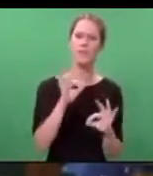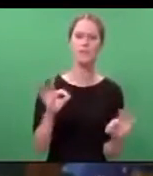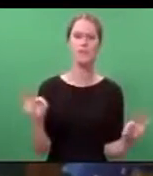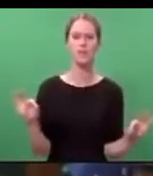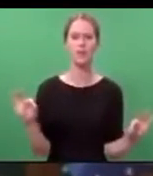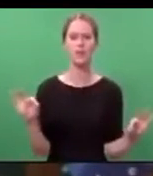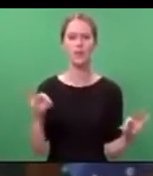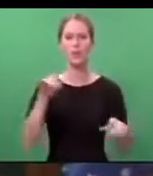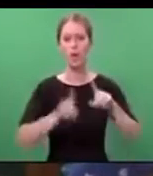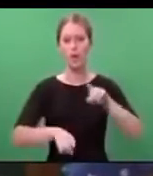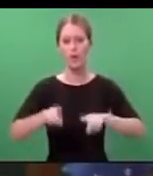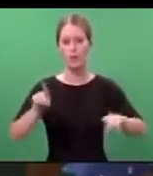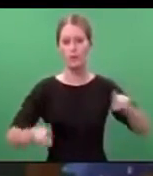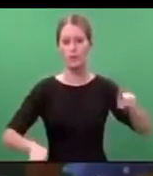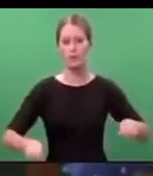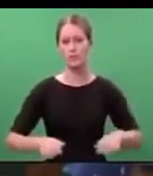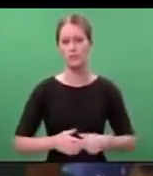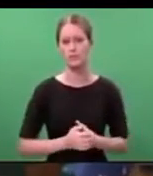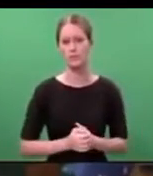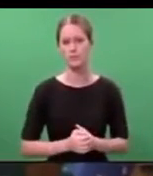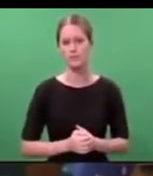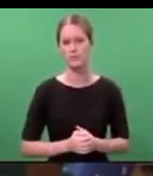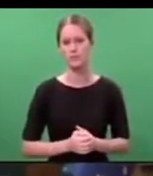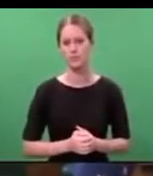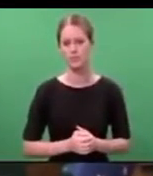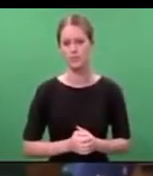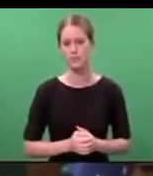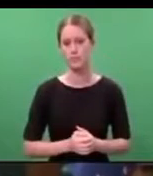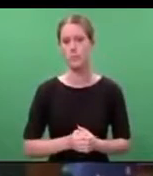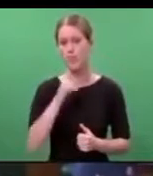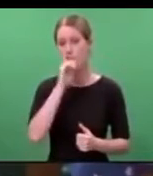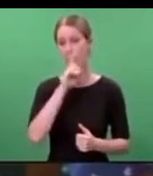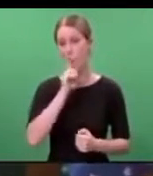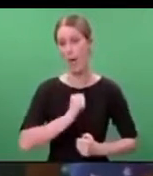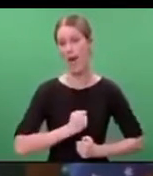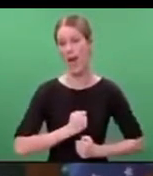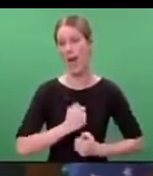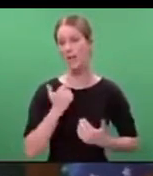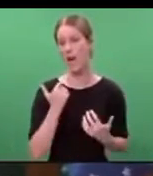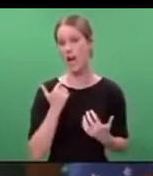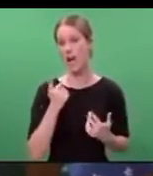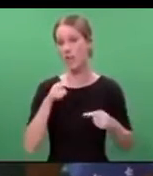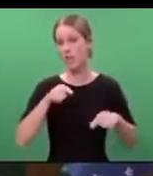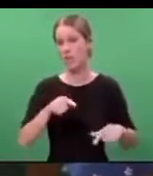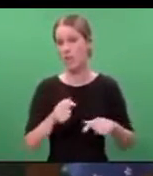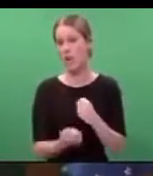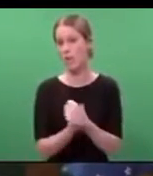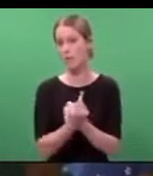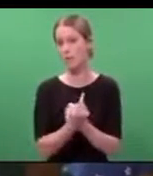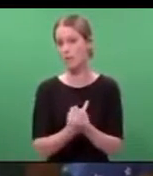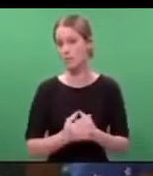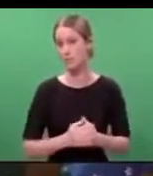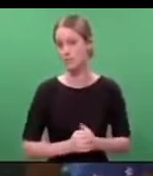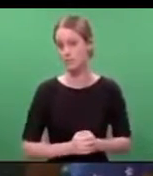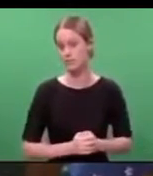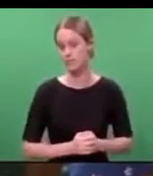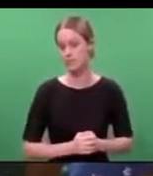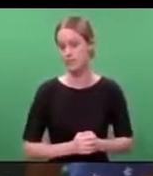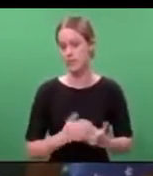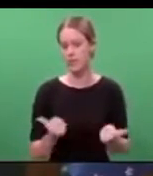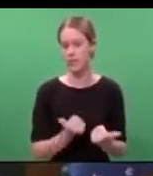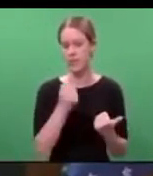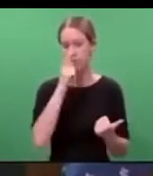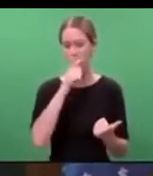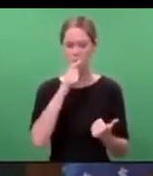peaceful, diverse. And there is anger that it has happened here. There are many